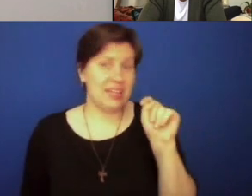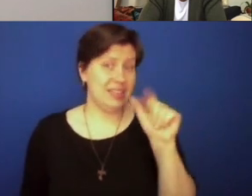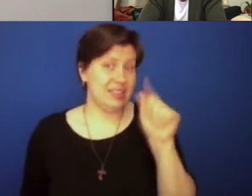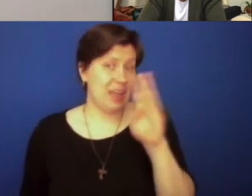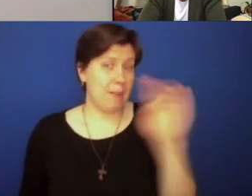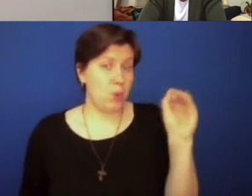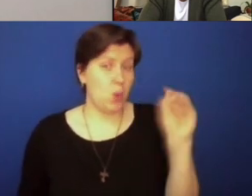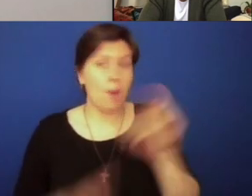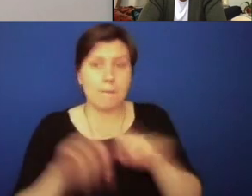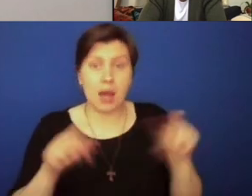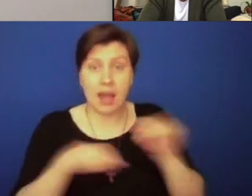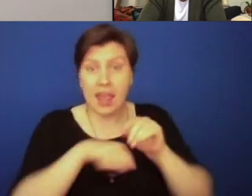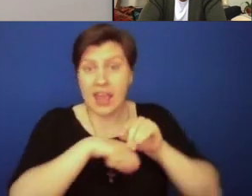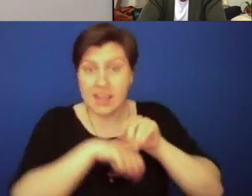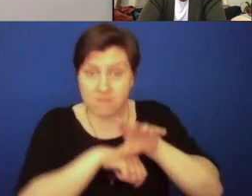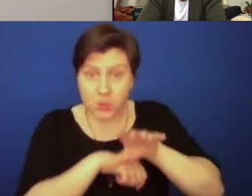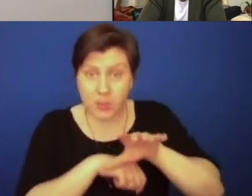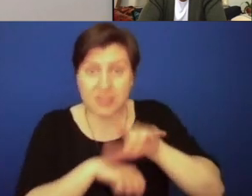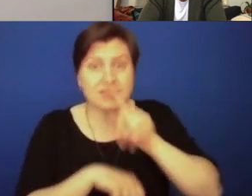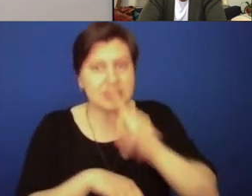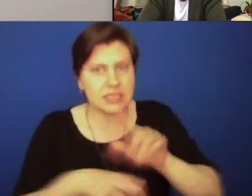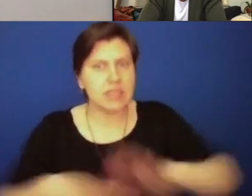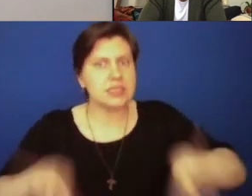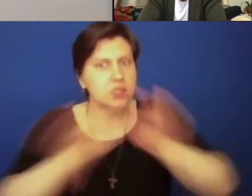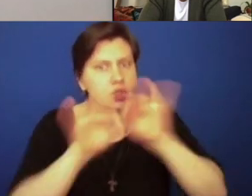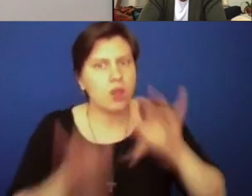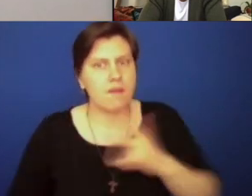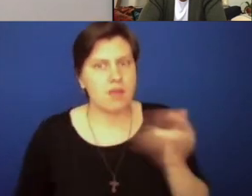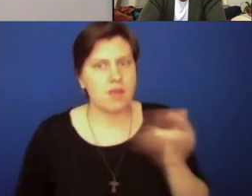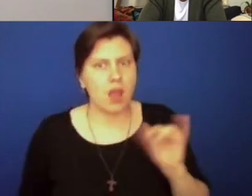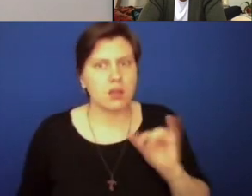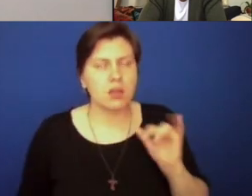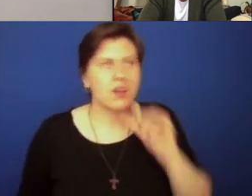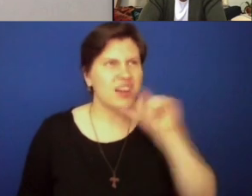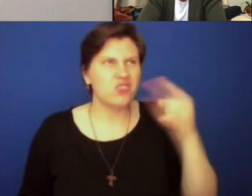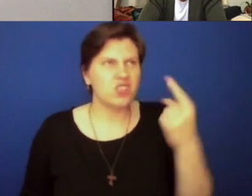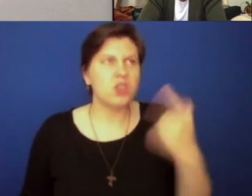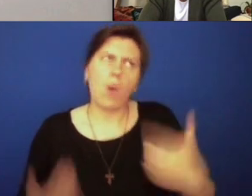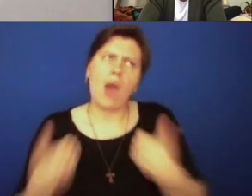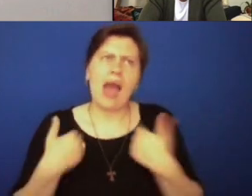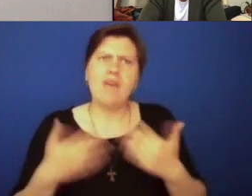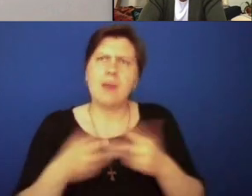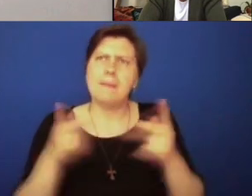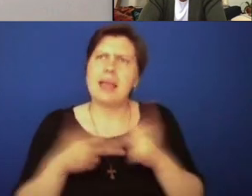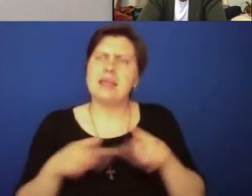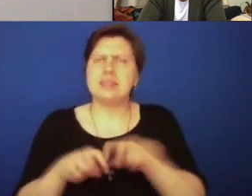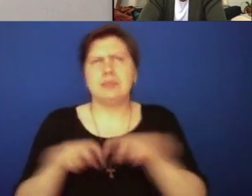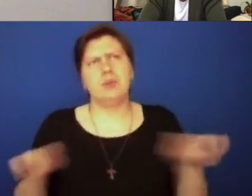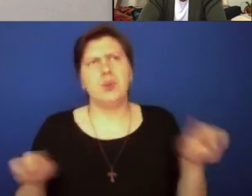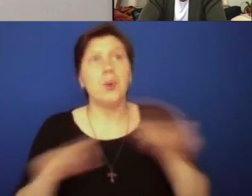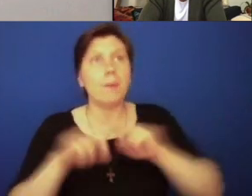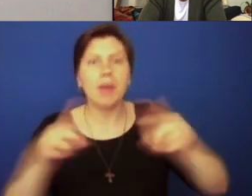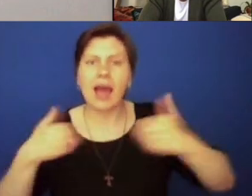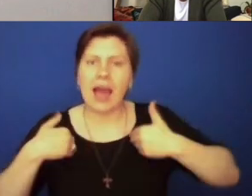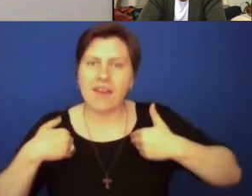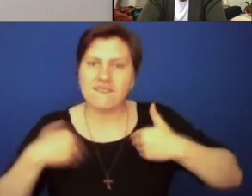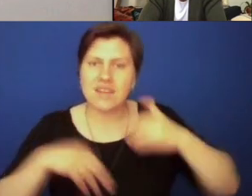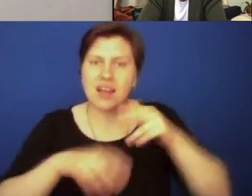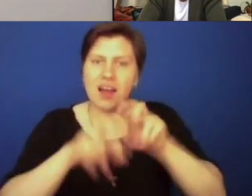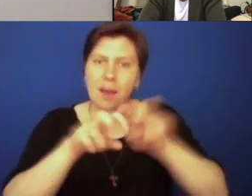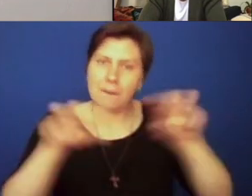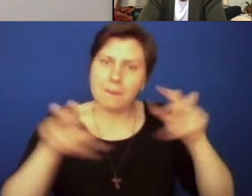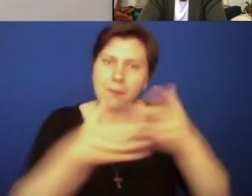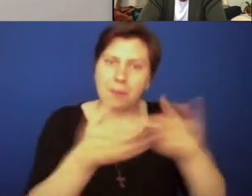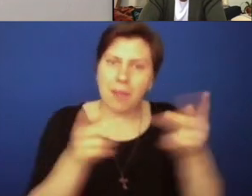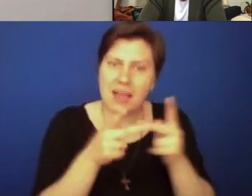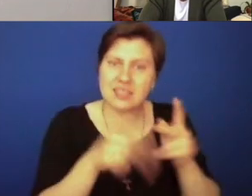taboo term, but influence is essential in feeling like not only do you have a seat in the pew, but you also have a seat on the